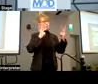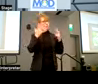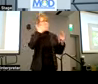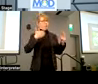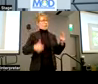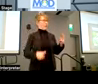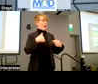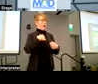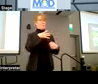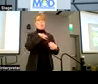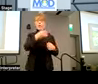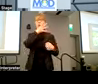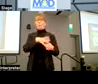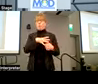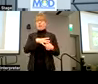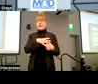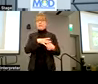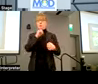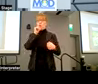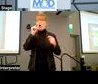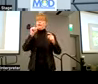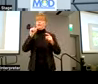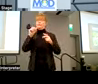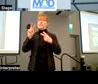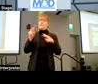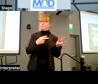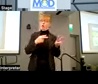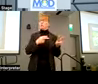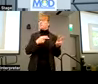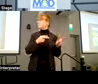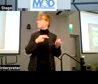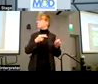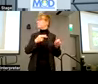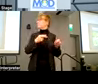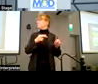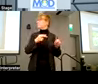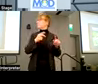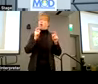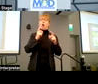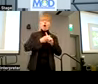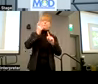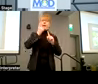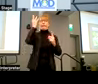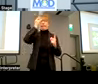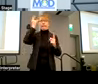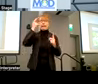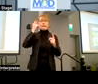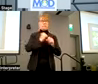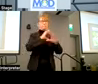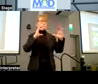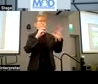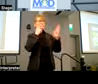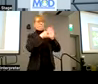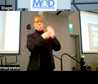always say I'm a white woman. So we're not defaulting. And when I have pictures, I'll say the race of the people in the pictures because